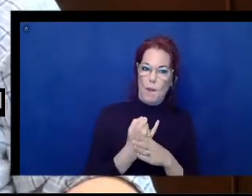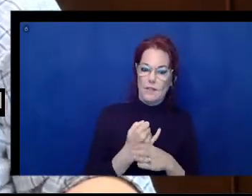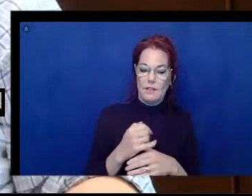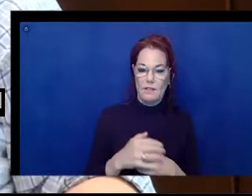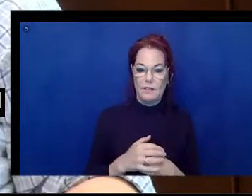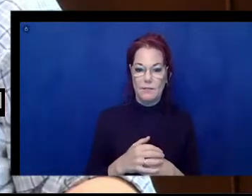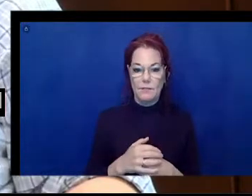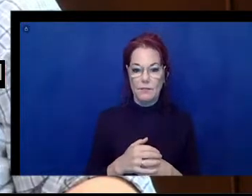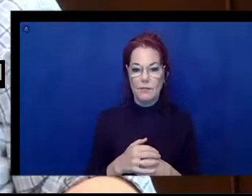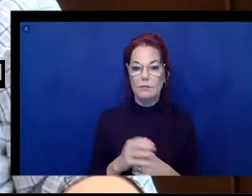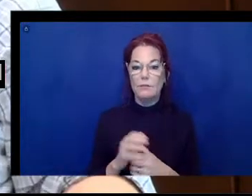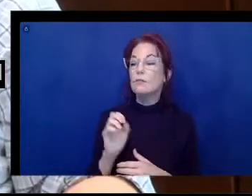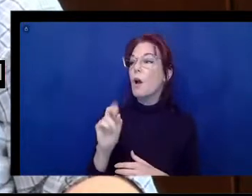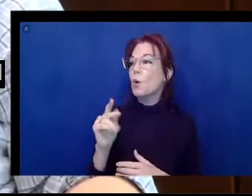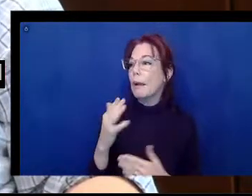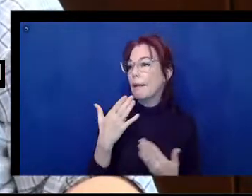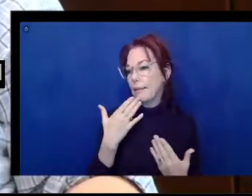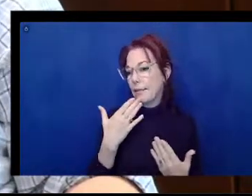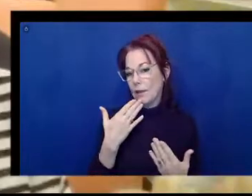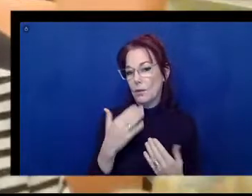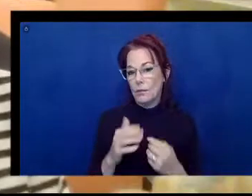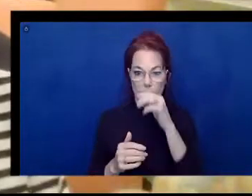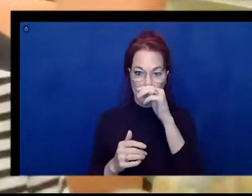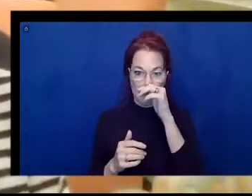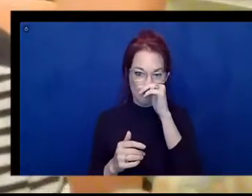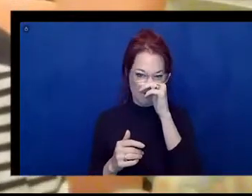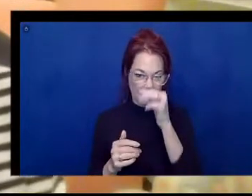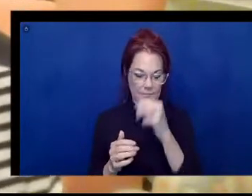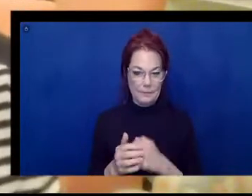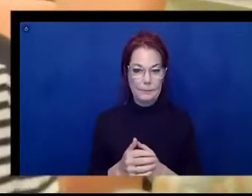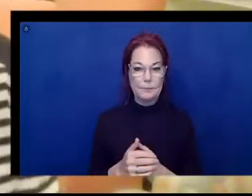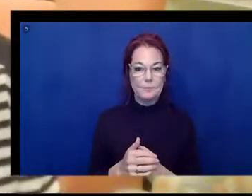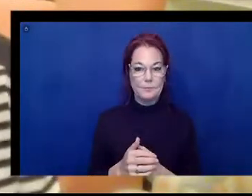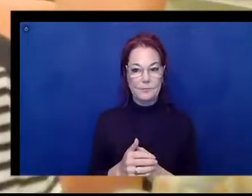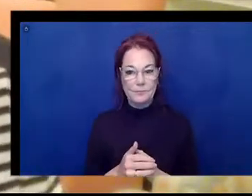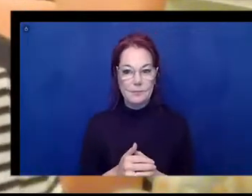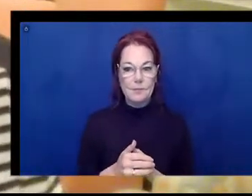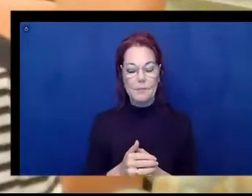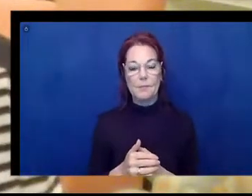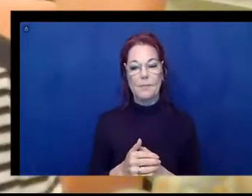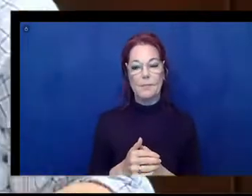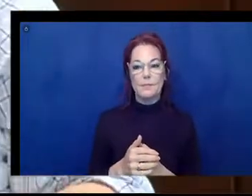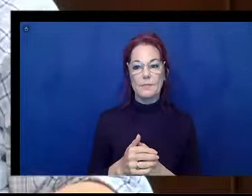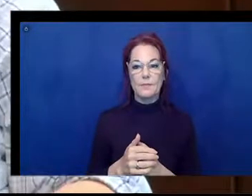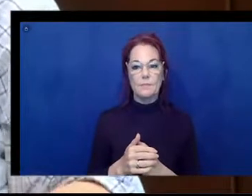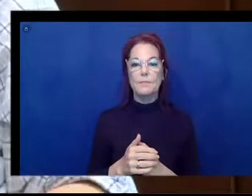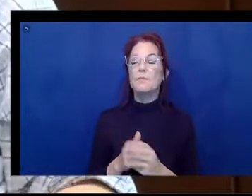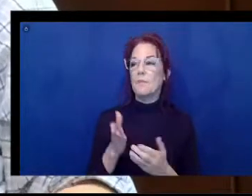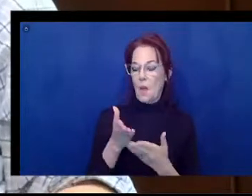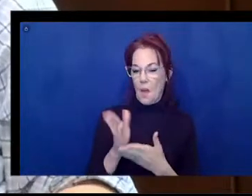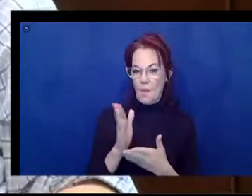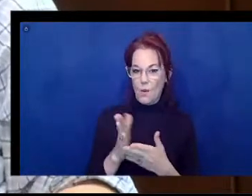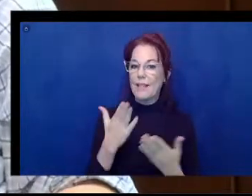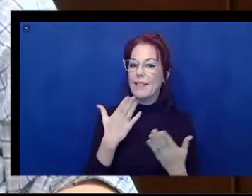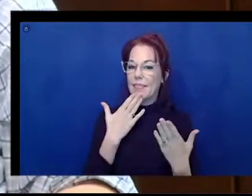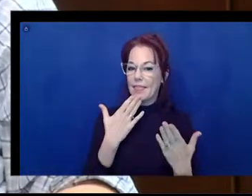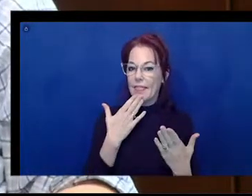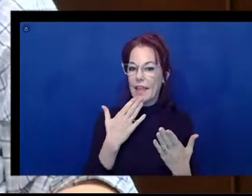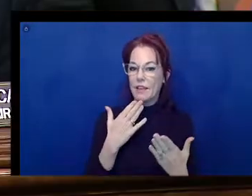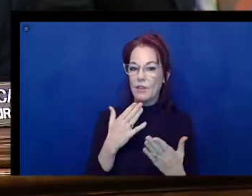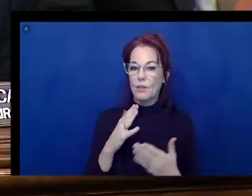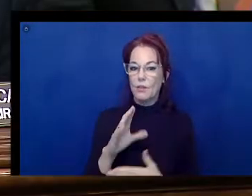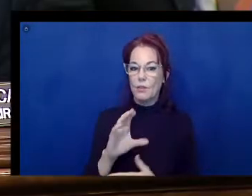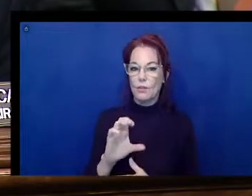Oh, okay. Well, thank you. But it was beyond us here. Okay. All right. Well, thank you. Thank you, Chair Casey.